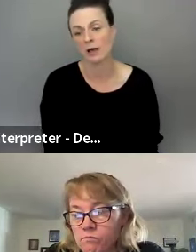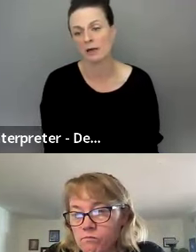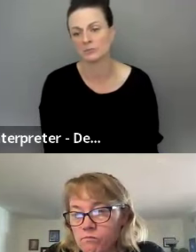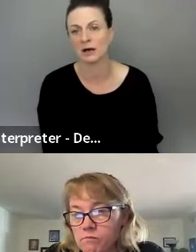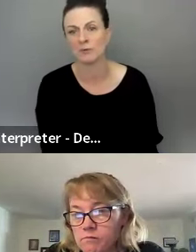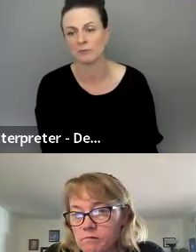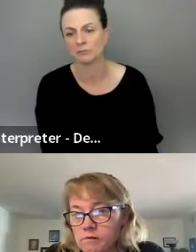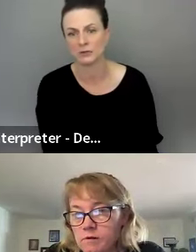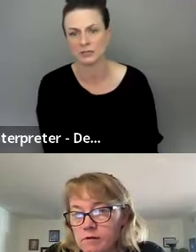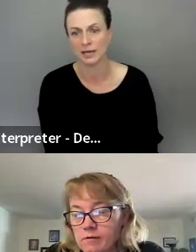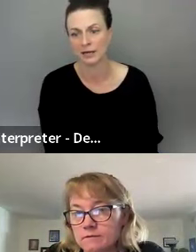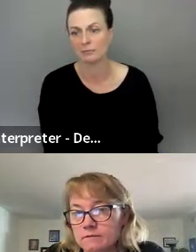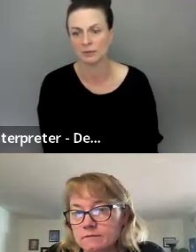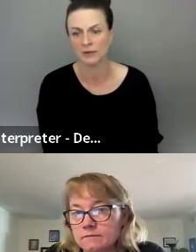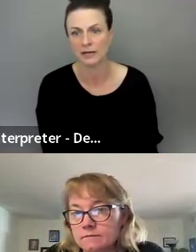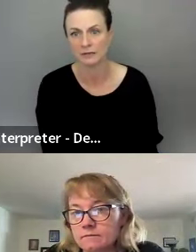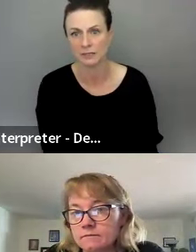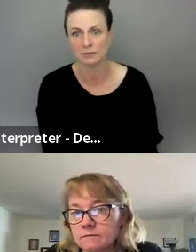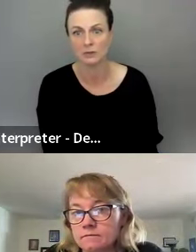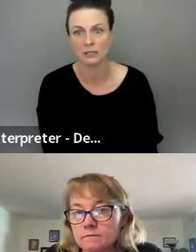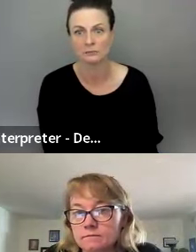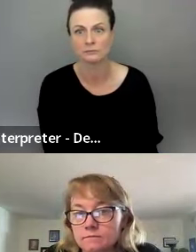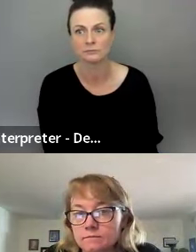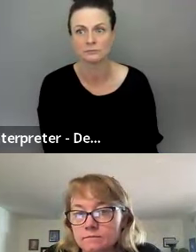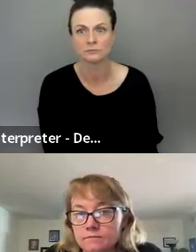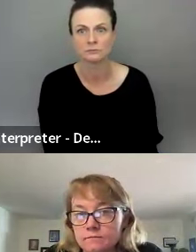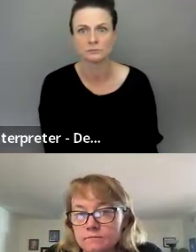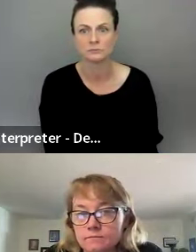email them to help them understand how to implement that kind of accessibility.